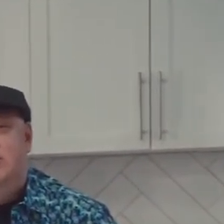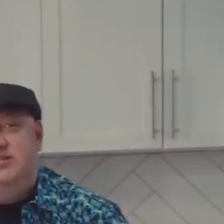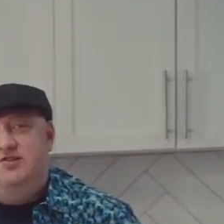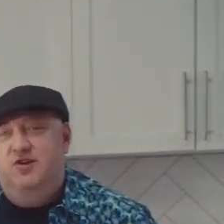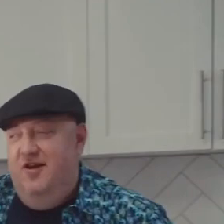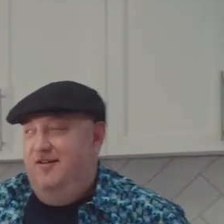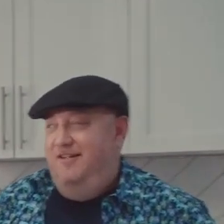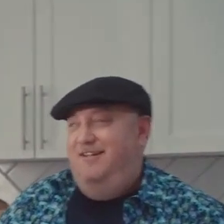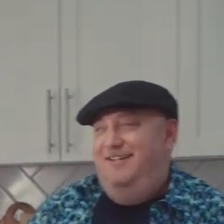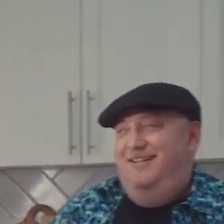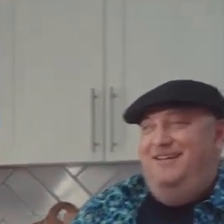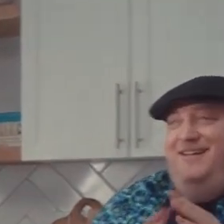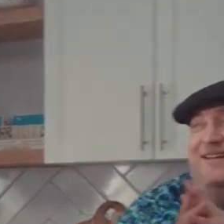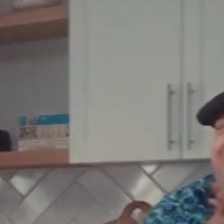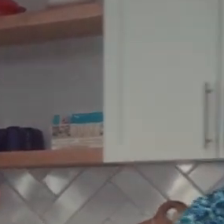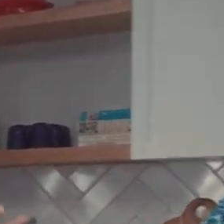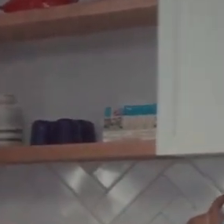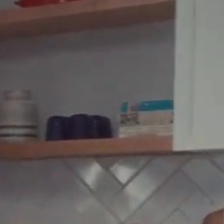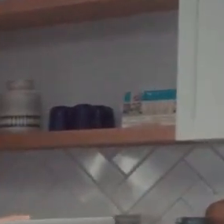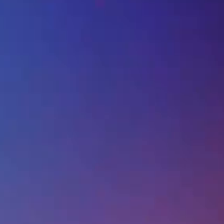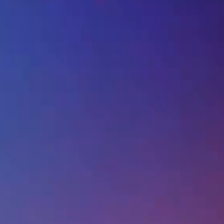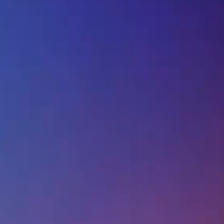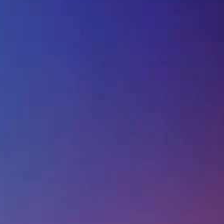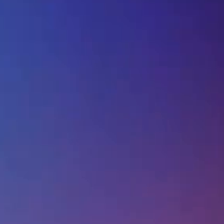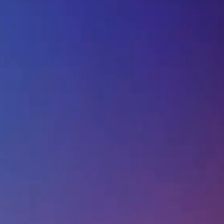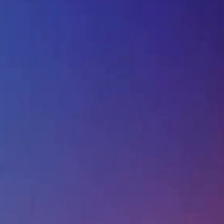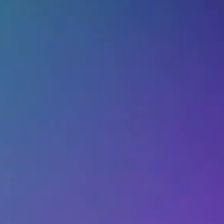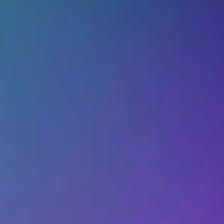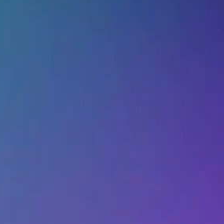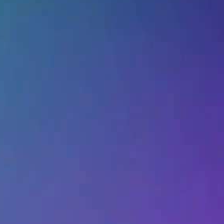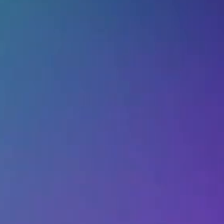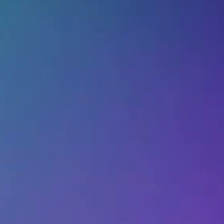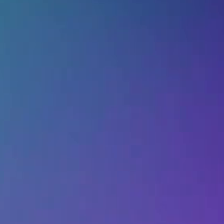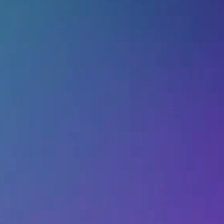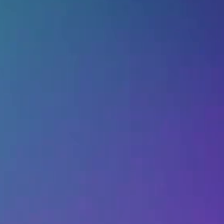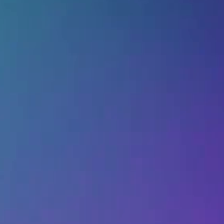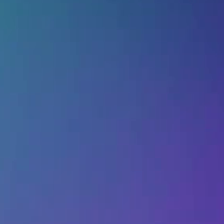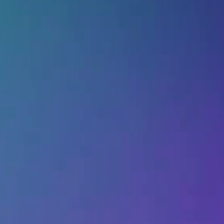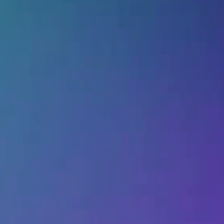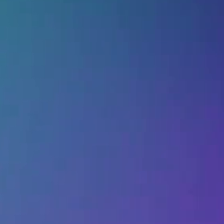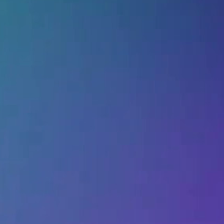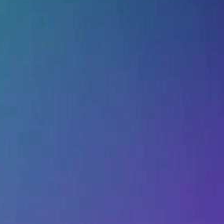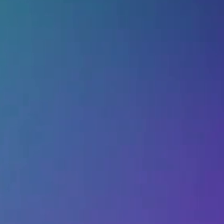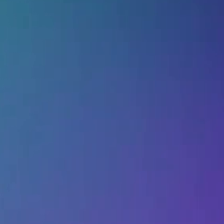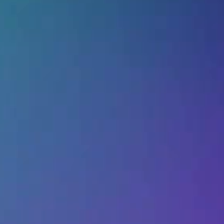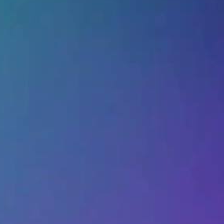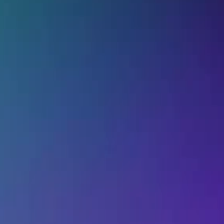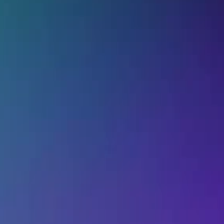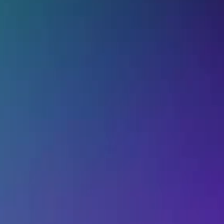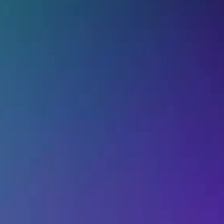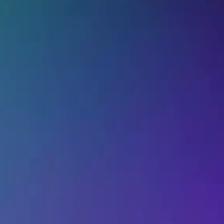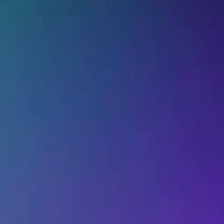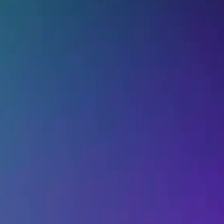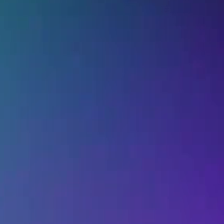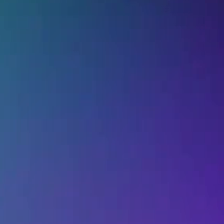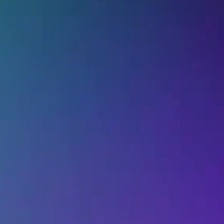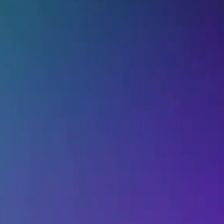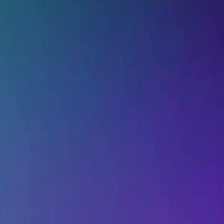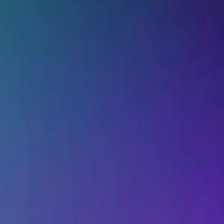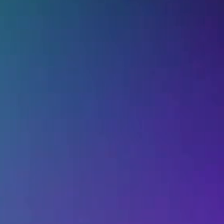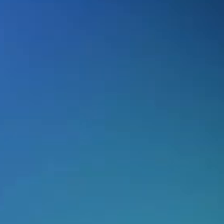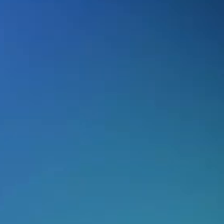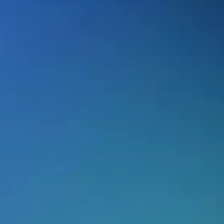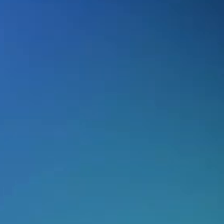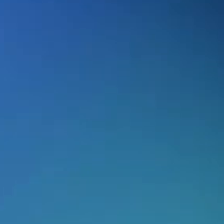of your asses this year. I do have a nemesis, Nick D'Ambrosio. I'll just call him Owen 4,